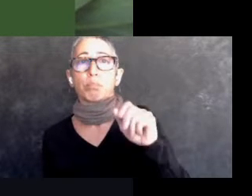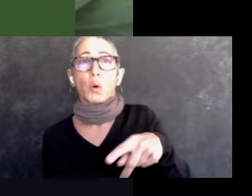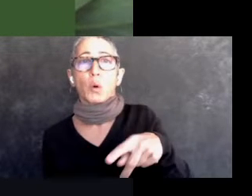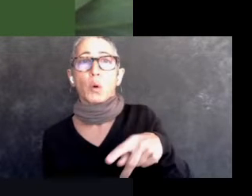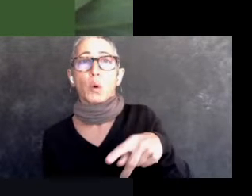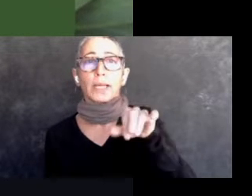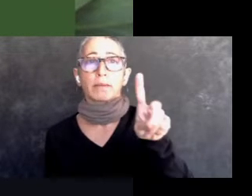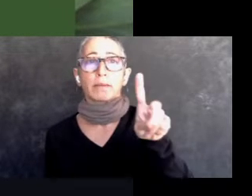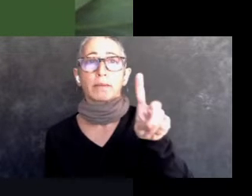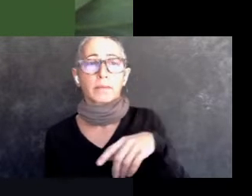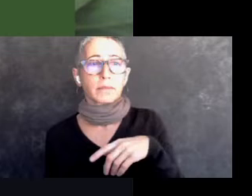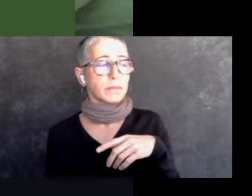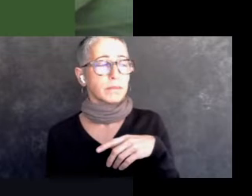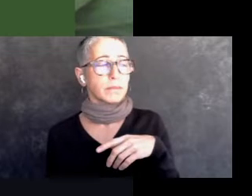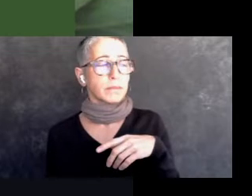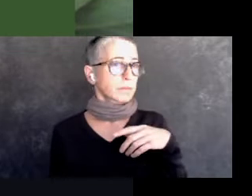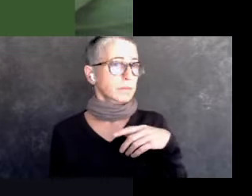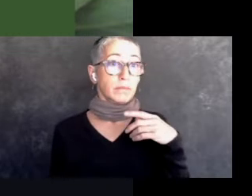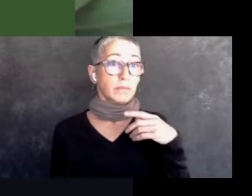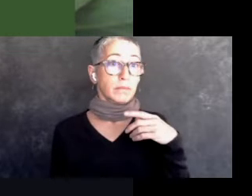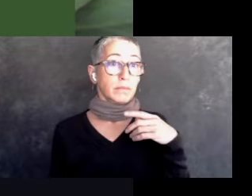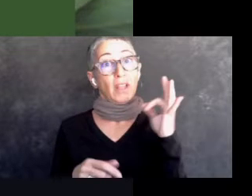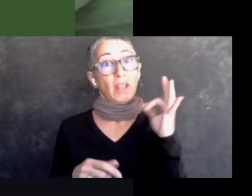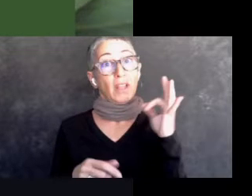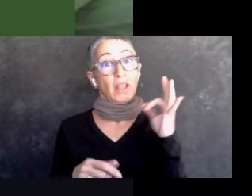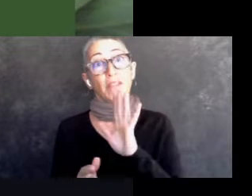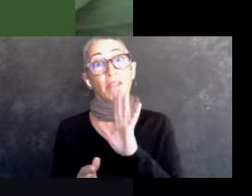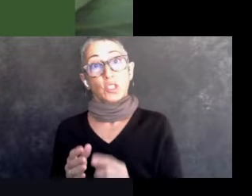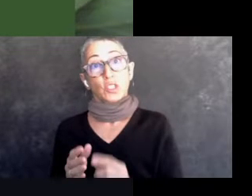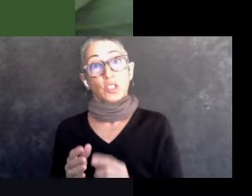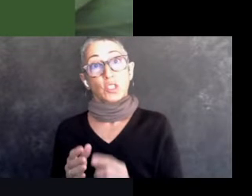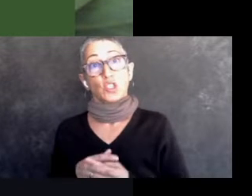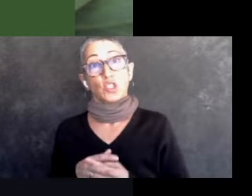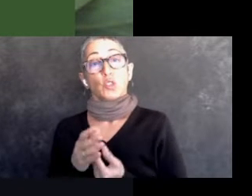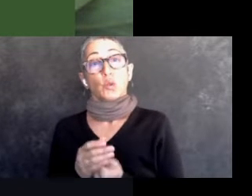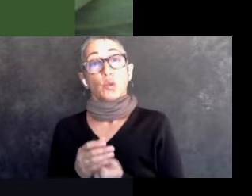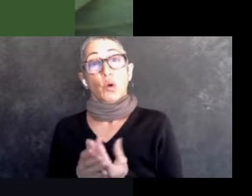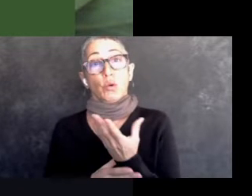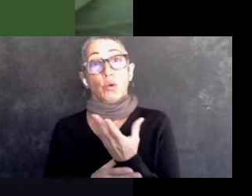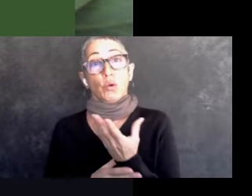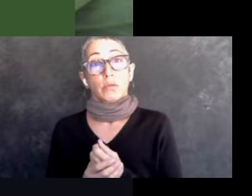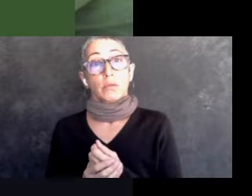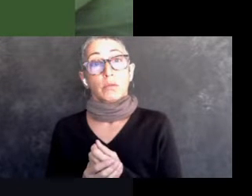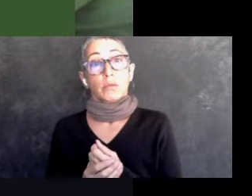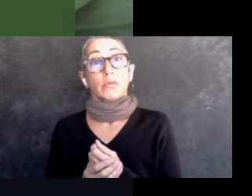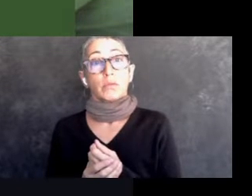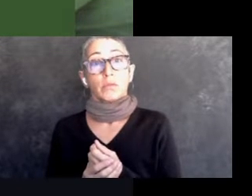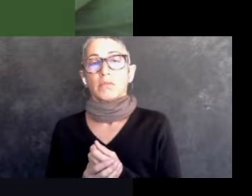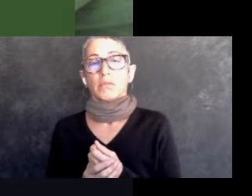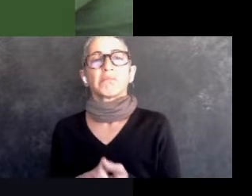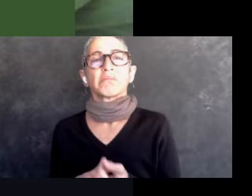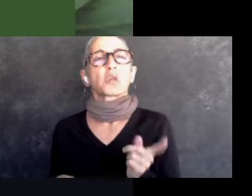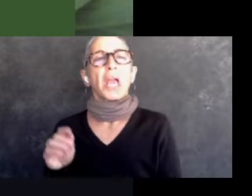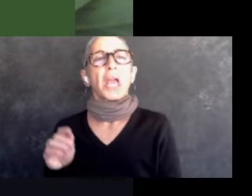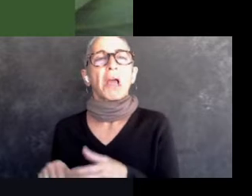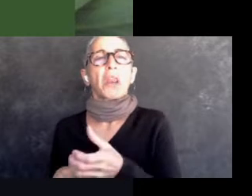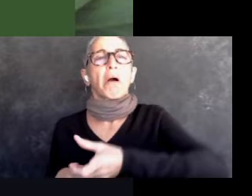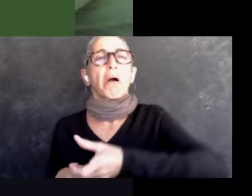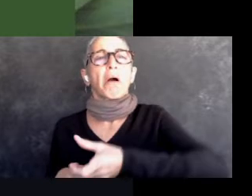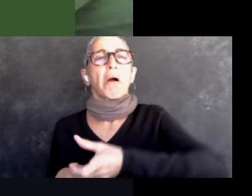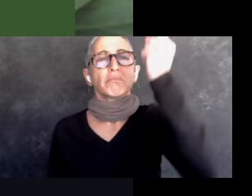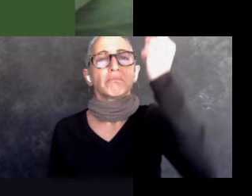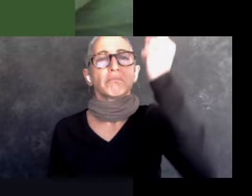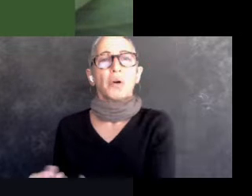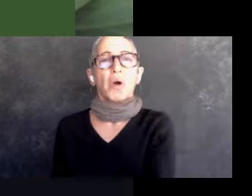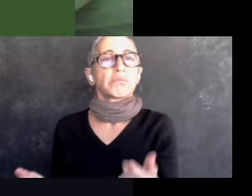it gets set, you can't pull it out. That's the way that we want our organization to be. We, we want to be, um, a resource